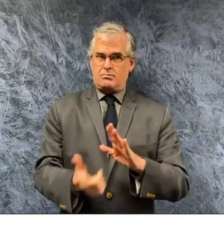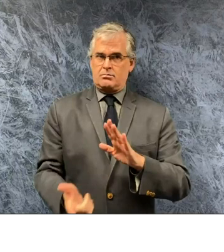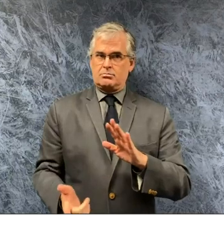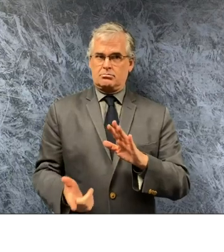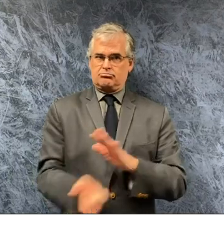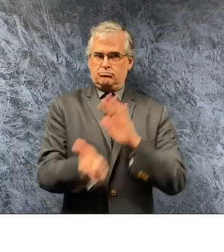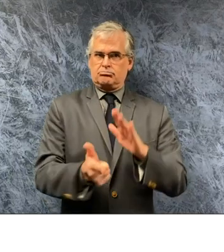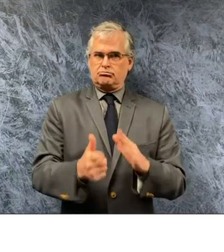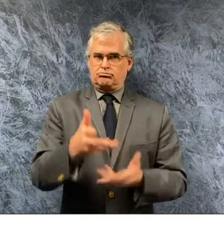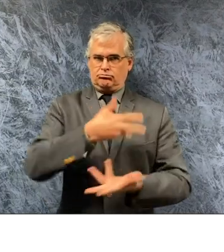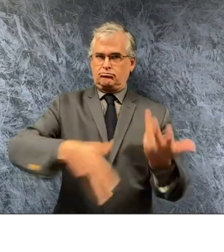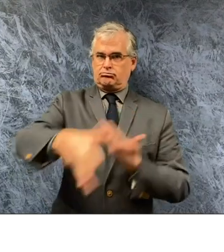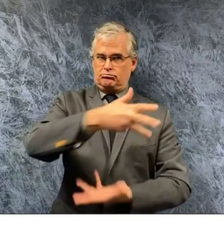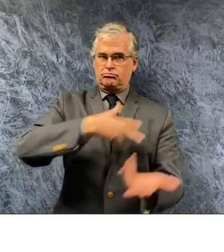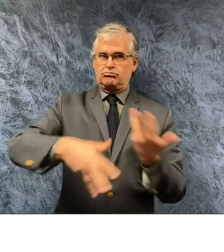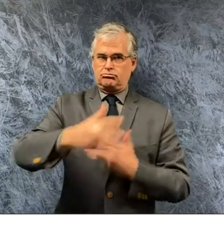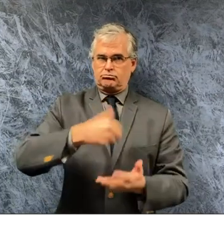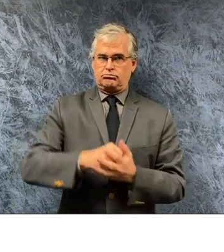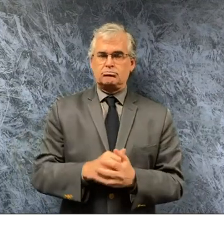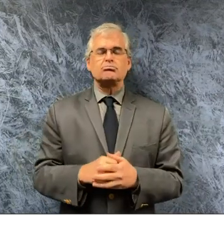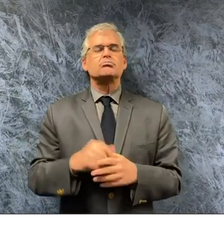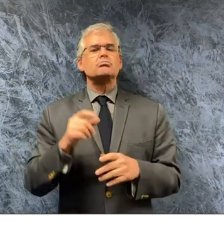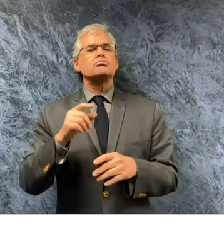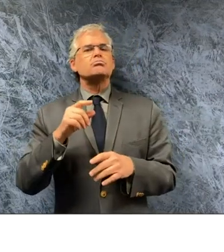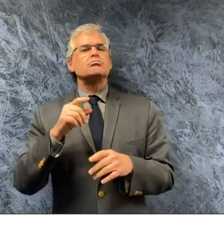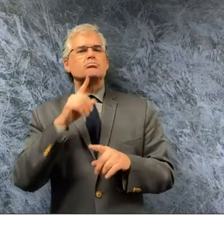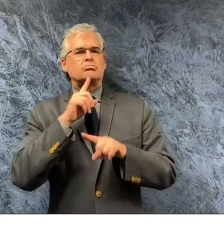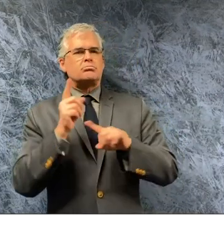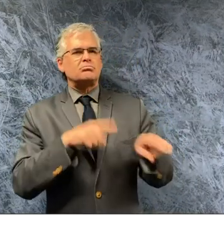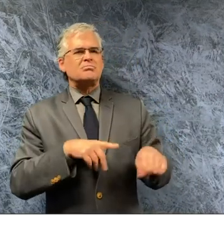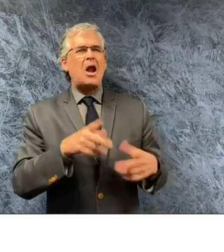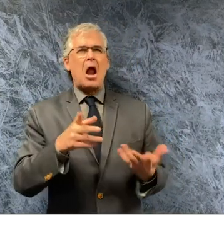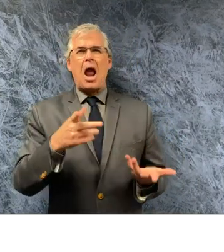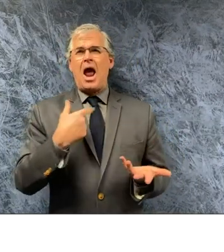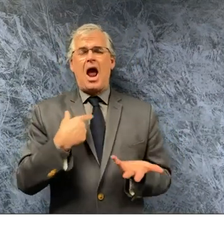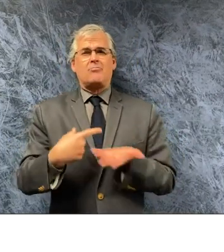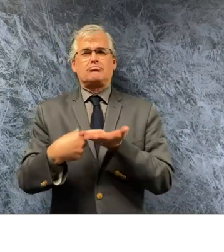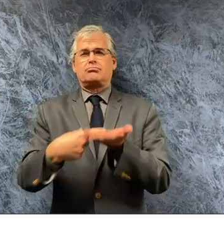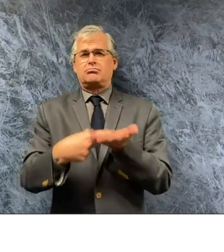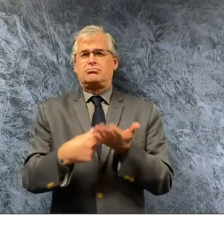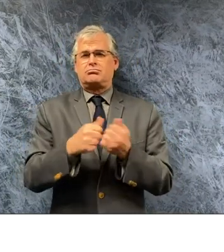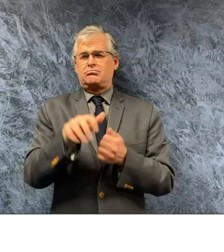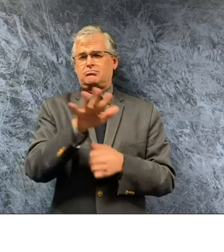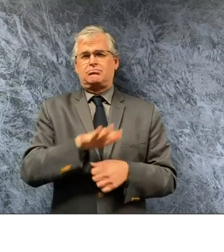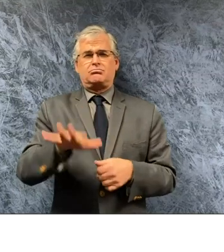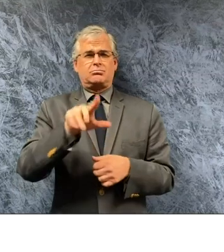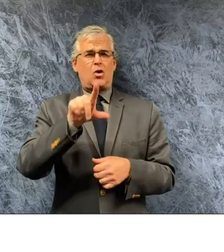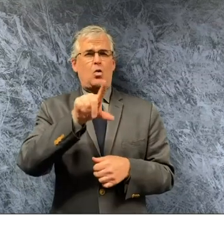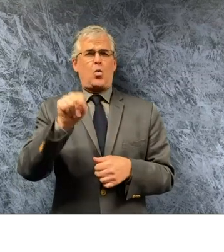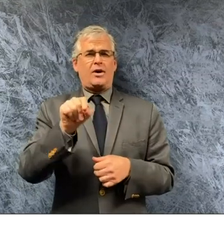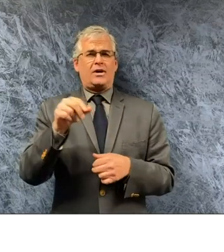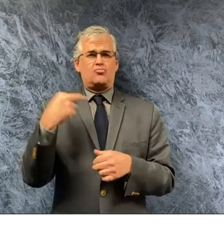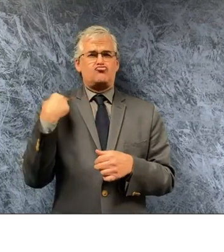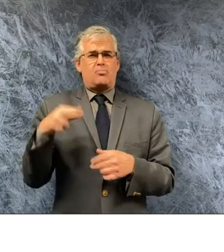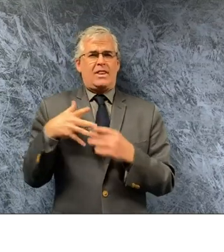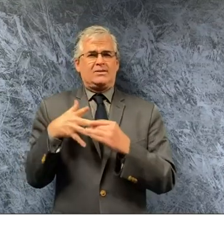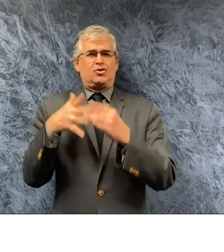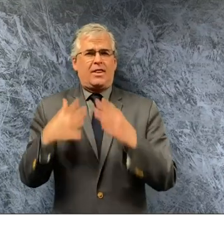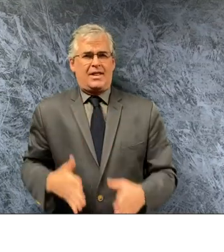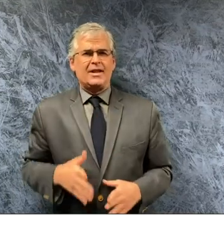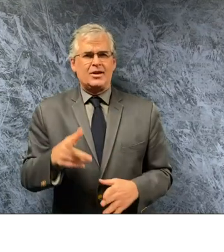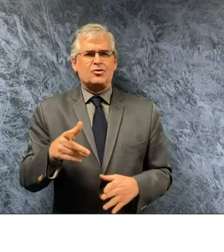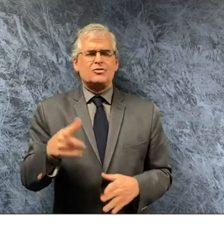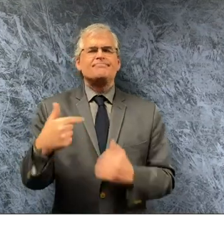leader in the state but it was probably close to 20 uh were very supportive of the decision their concern is about their